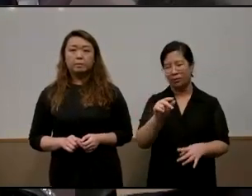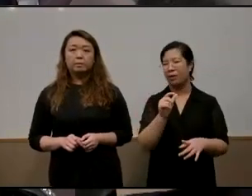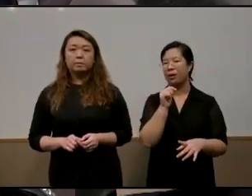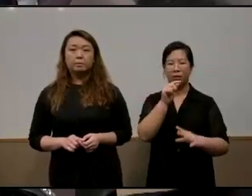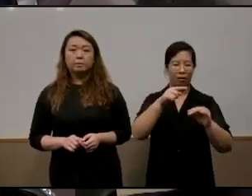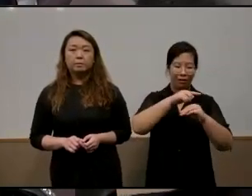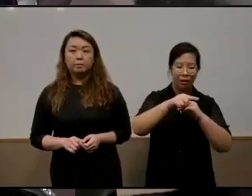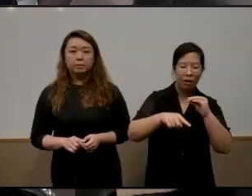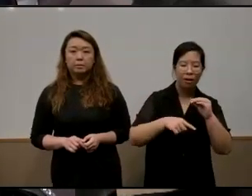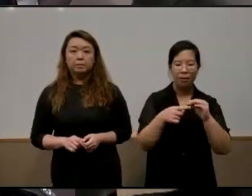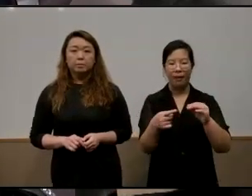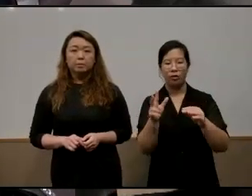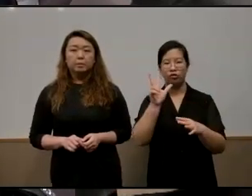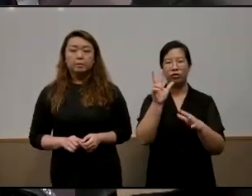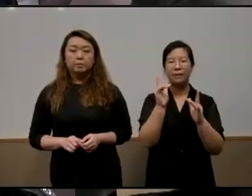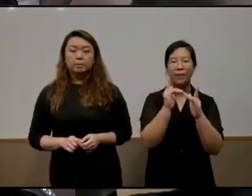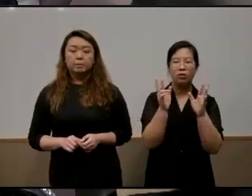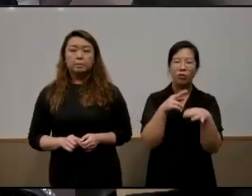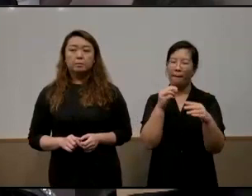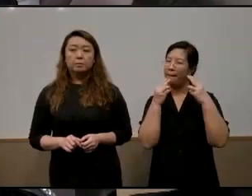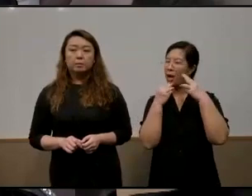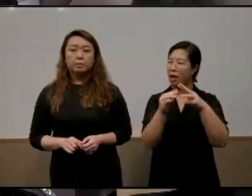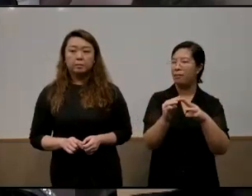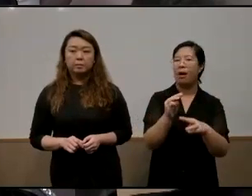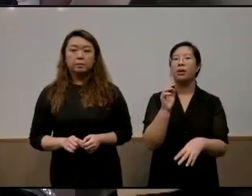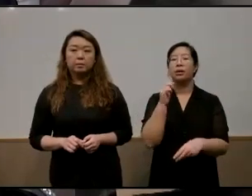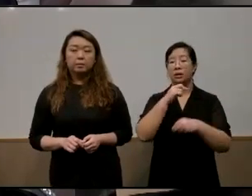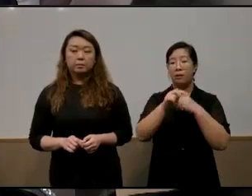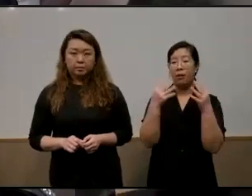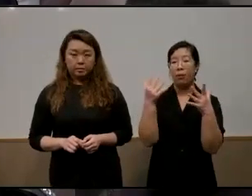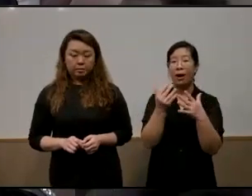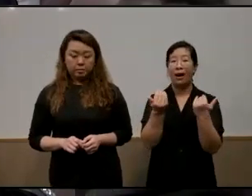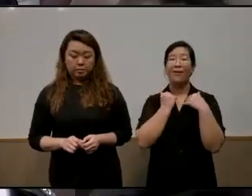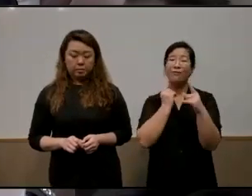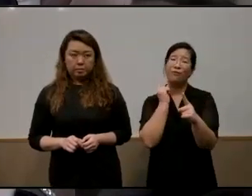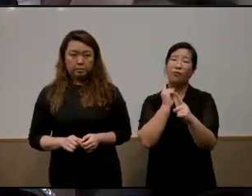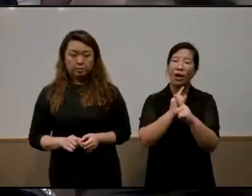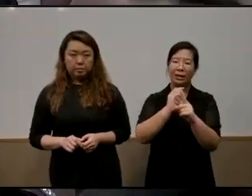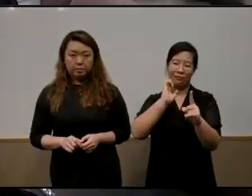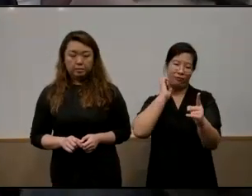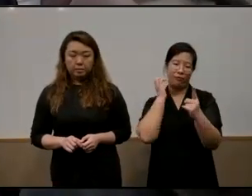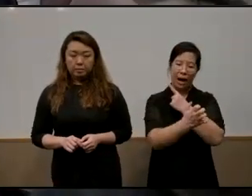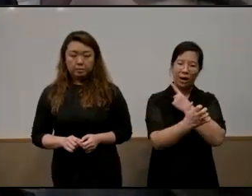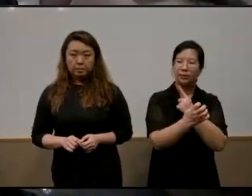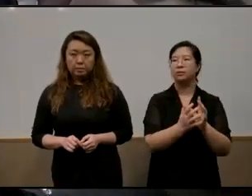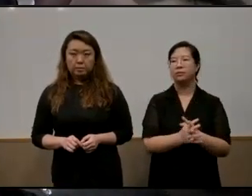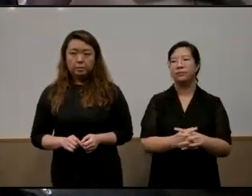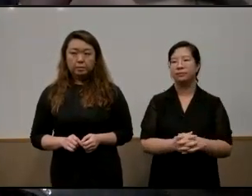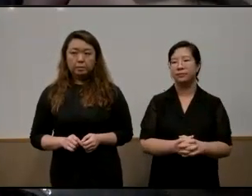having a three-bedroom it's about having the right environment a study environment a conducive studying environment